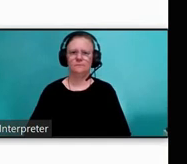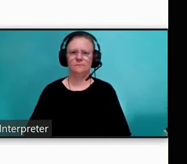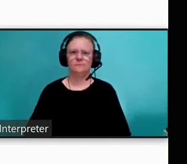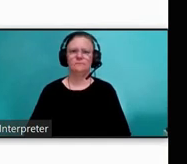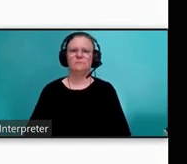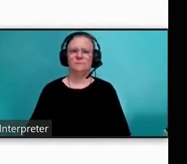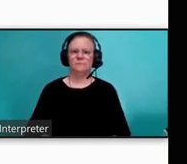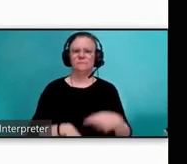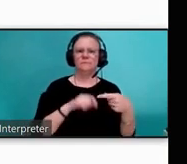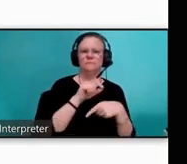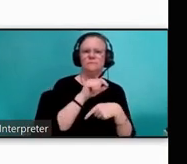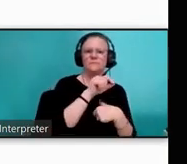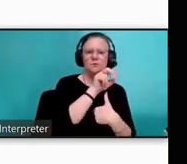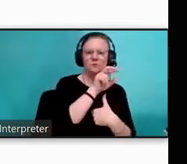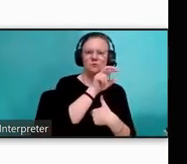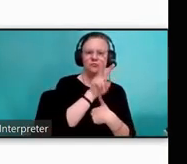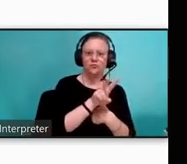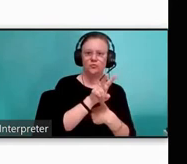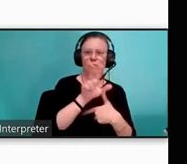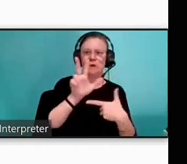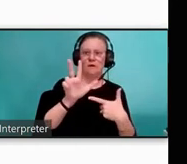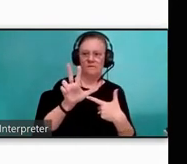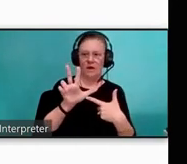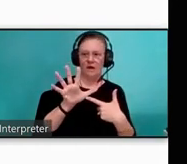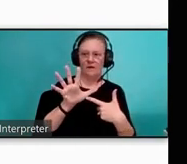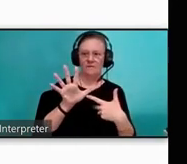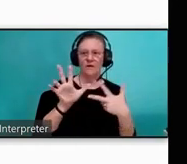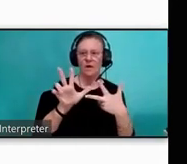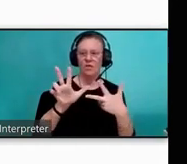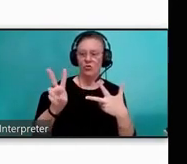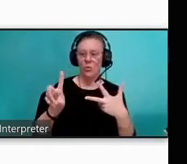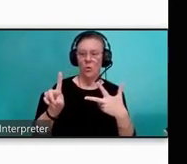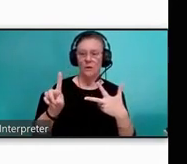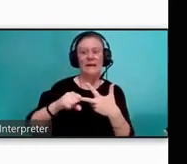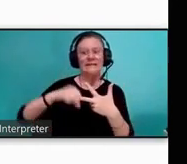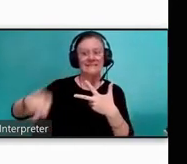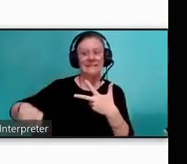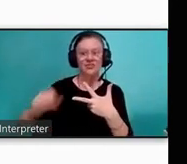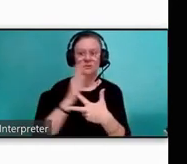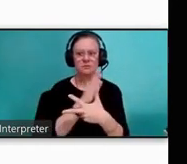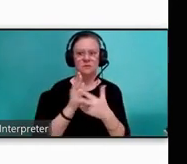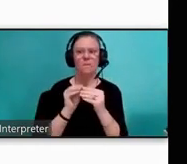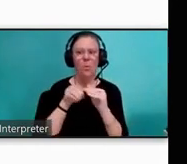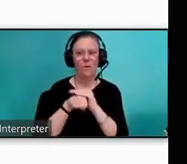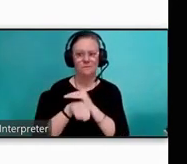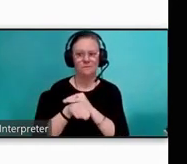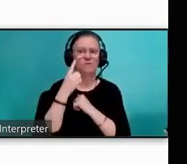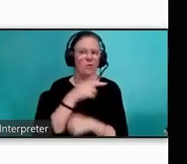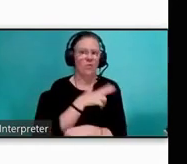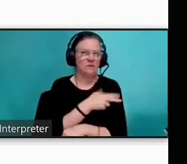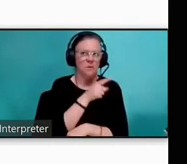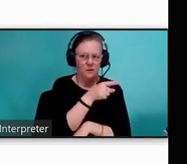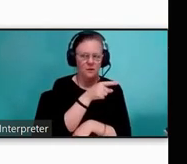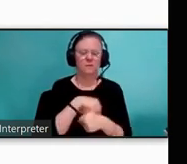Routes 2, 5, and 31 had extensions added to primarily provide additional access to ProMedica Flower Hospital,